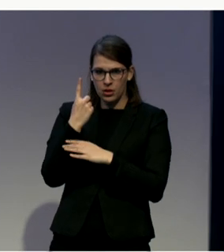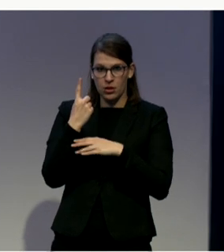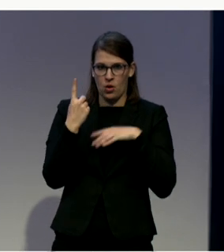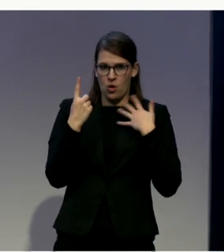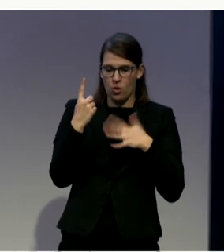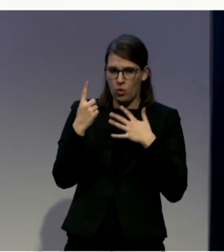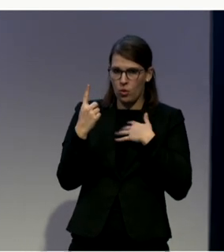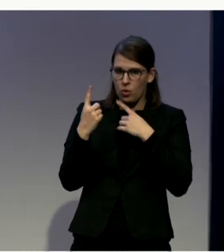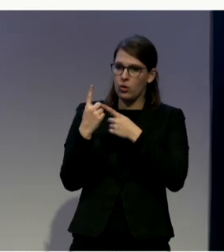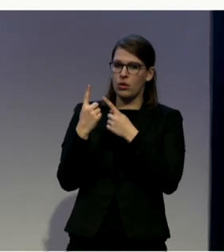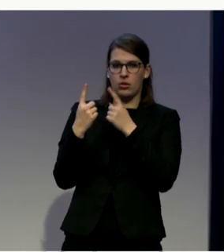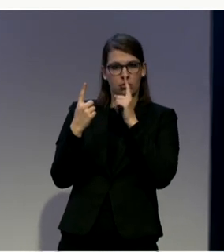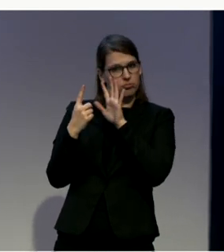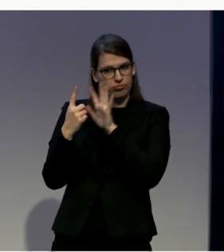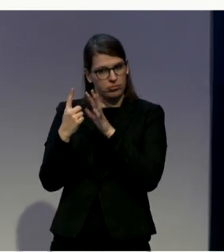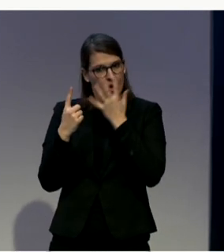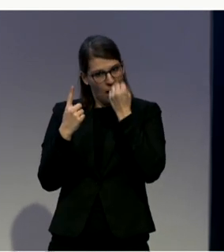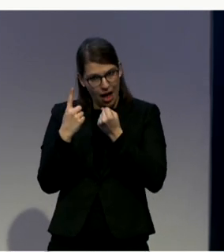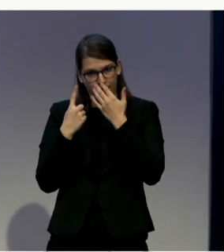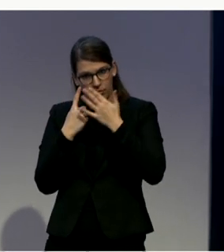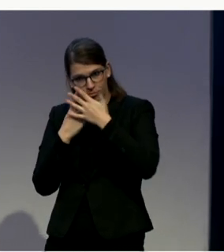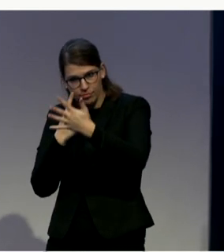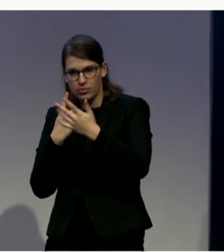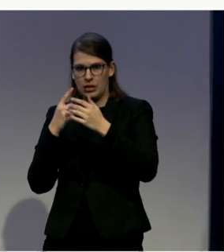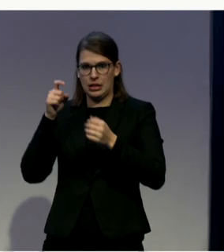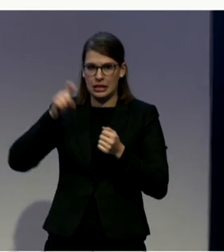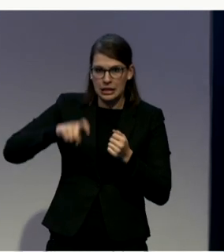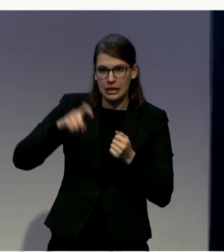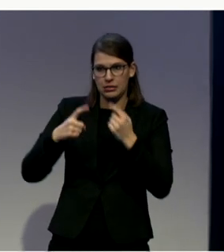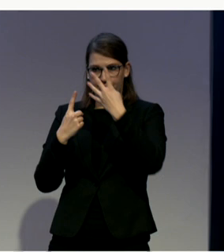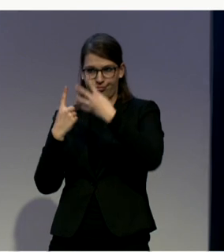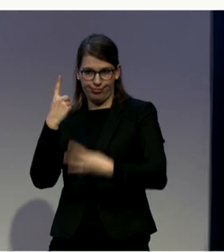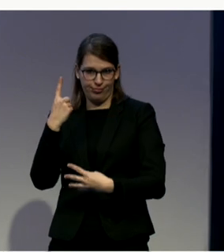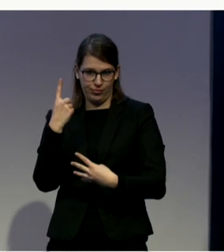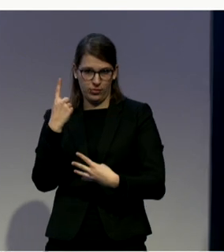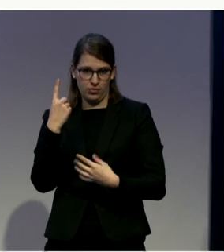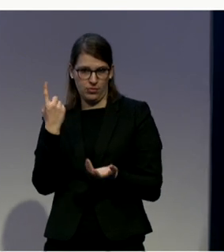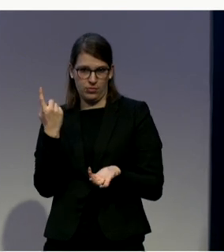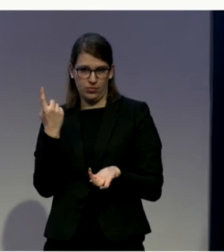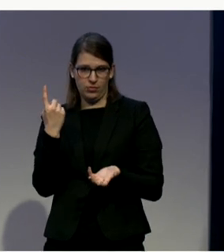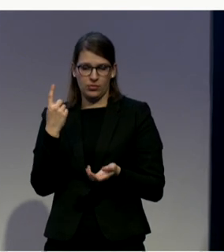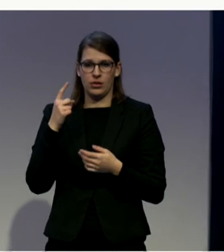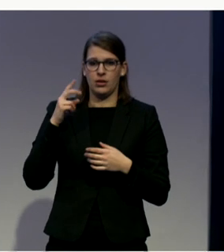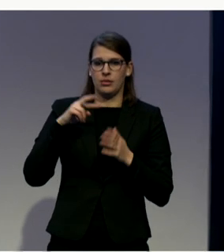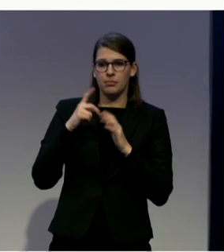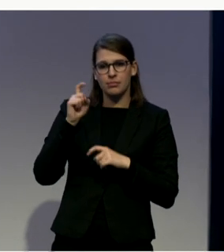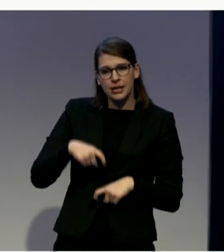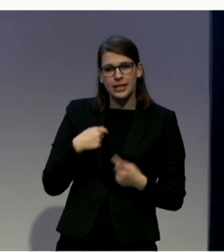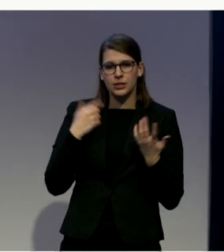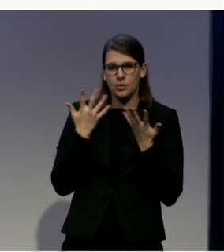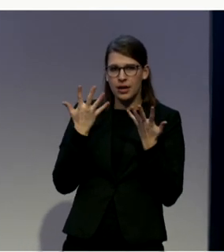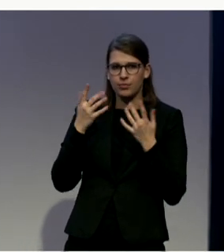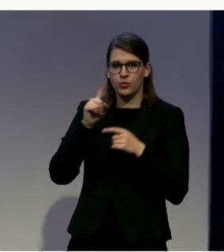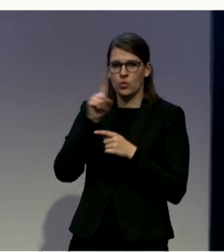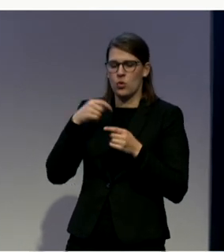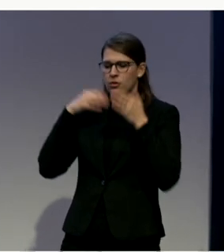the person and recognize that, they're not going to be successful. So I think really keeping an open mind and a holistic